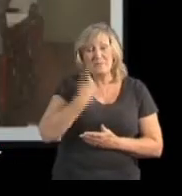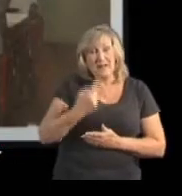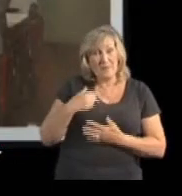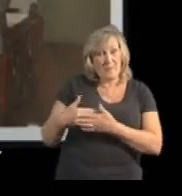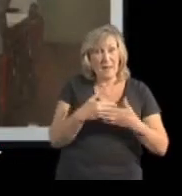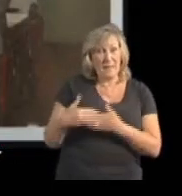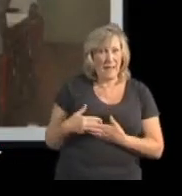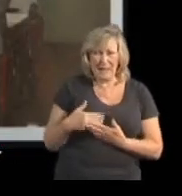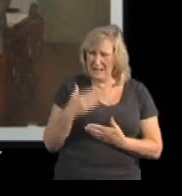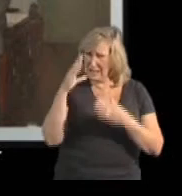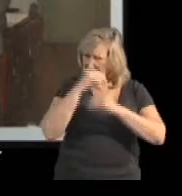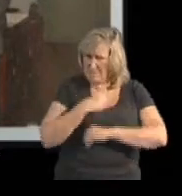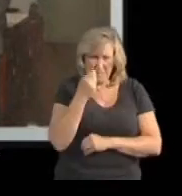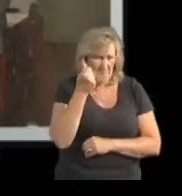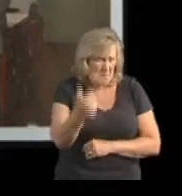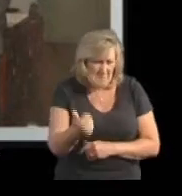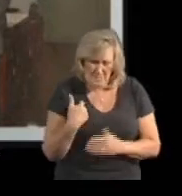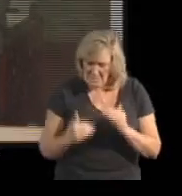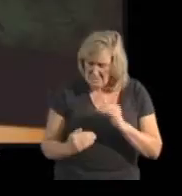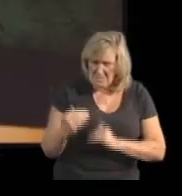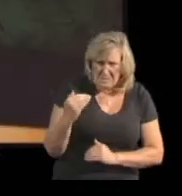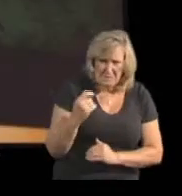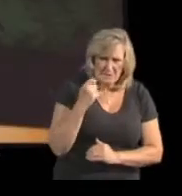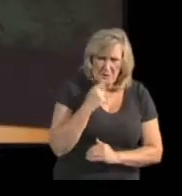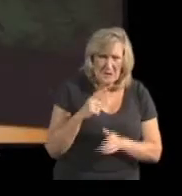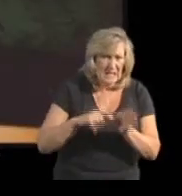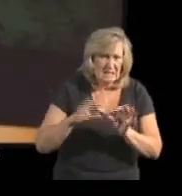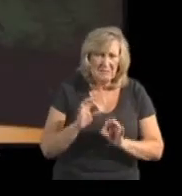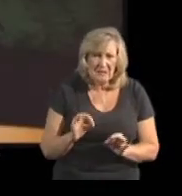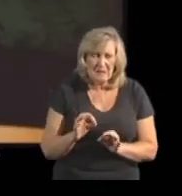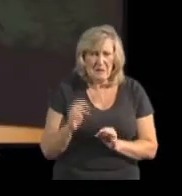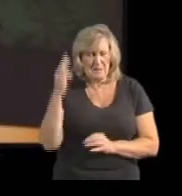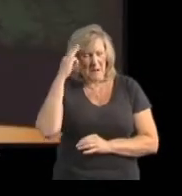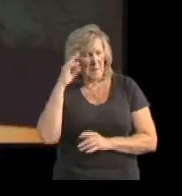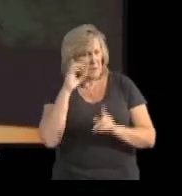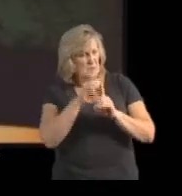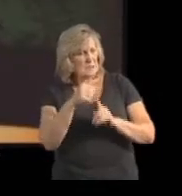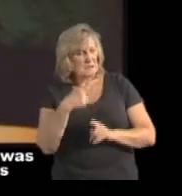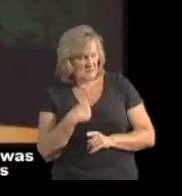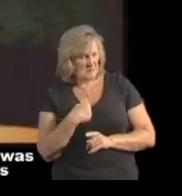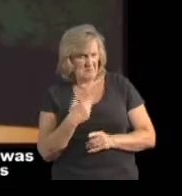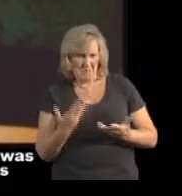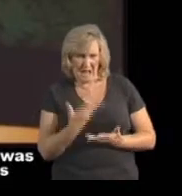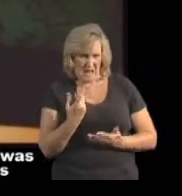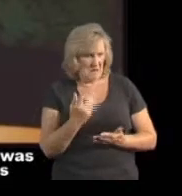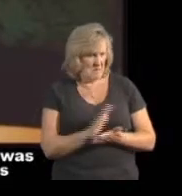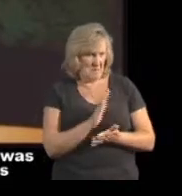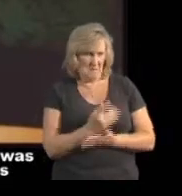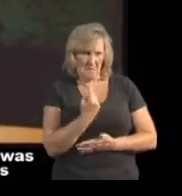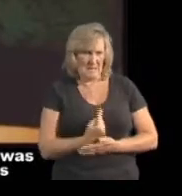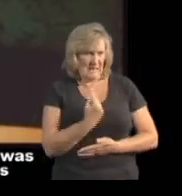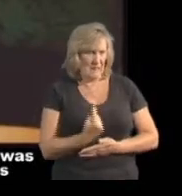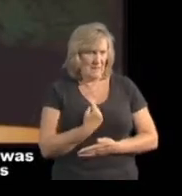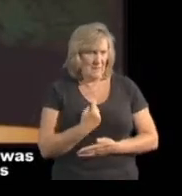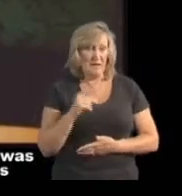first few years of my life and my mum noticed I was happy to spend a lot of time on my own. I could read a newspaper when I was